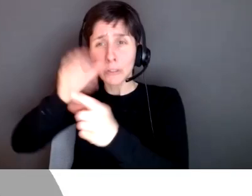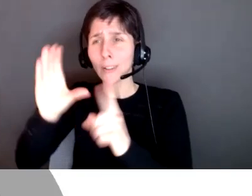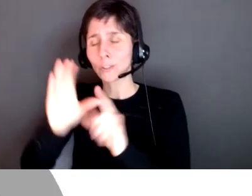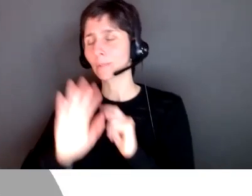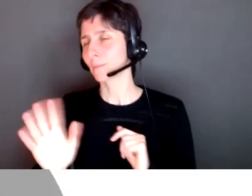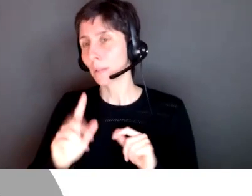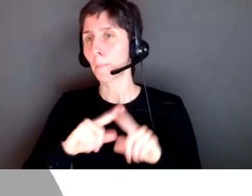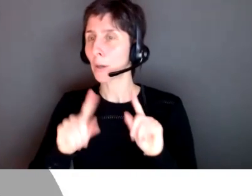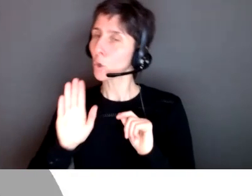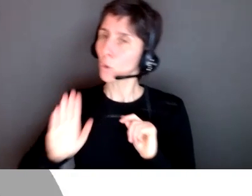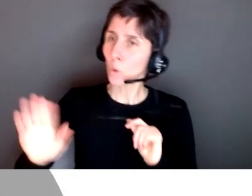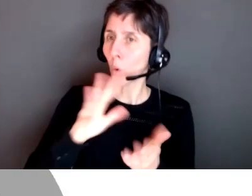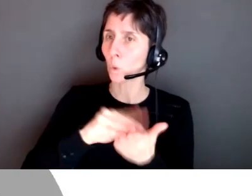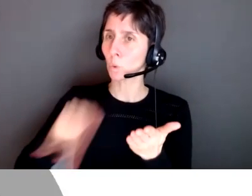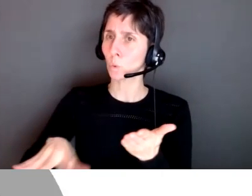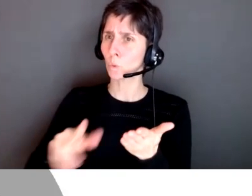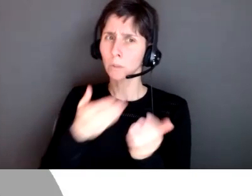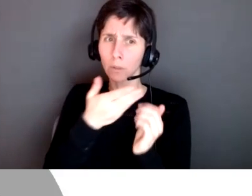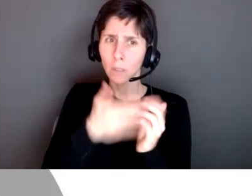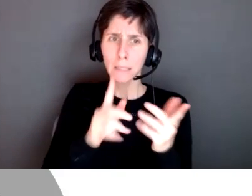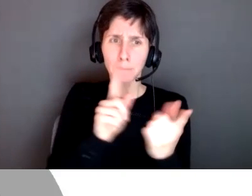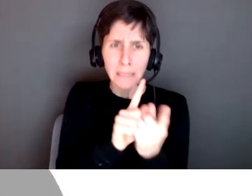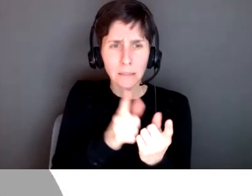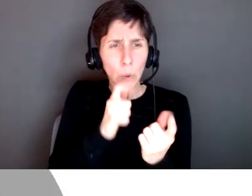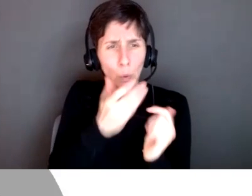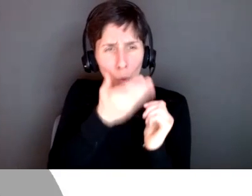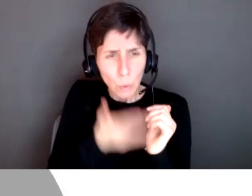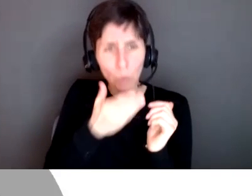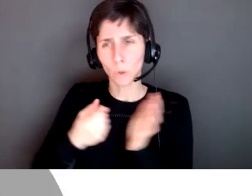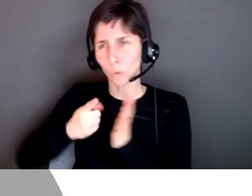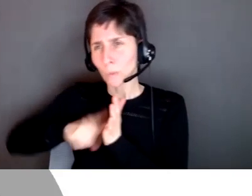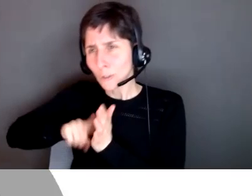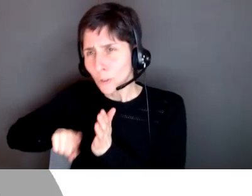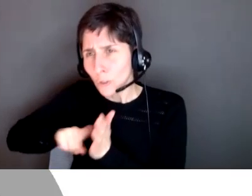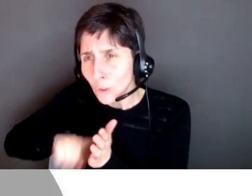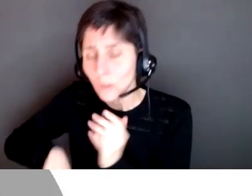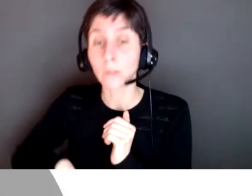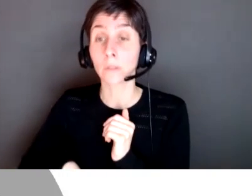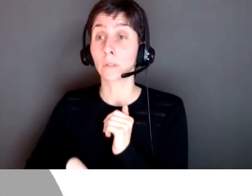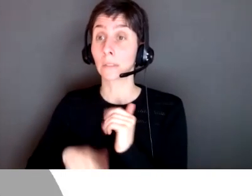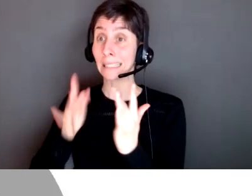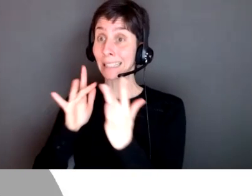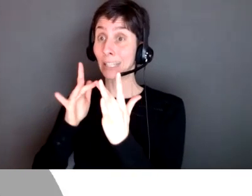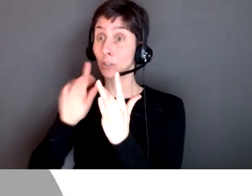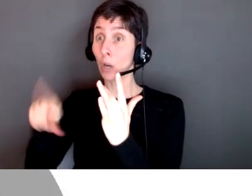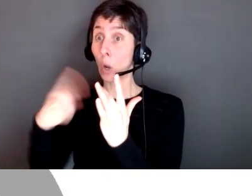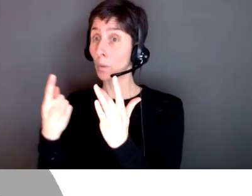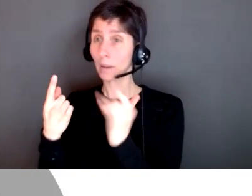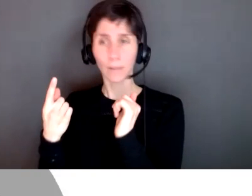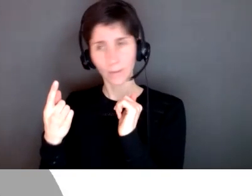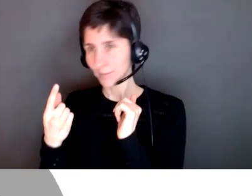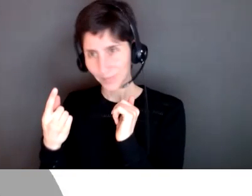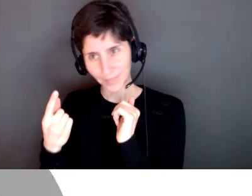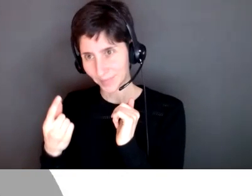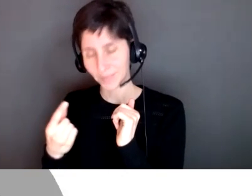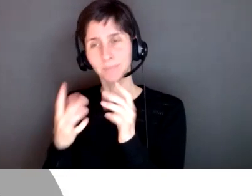your student is and try to do some research you're not going to find all the answers on in the internet uh so it's also a good